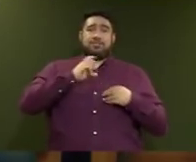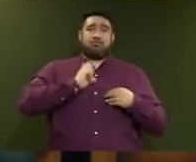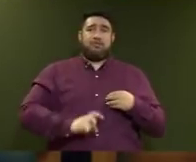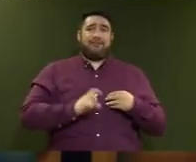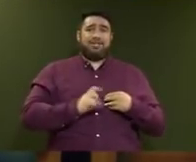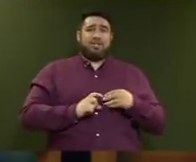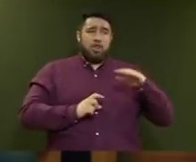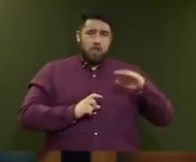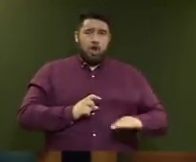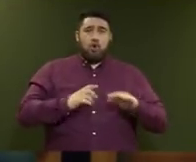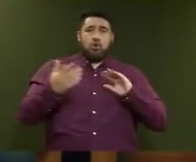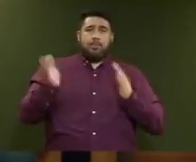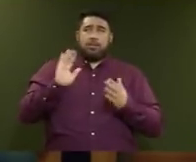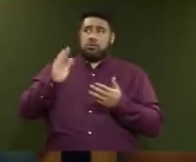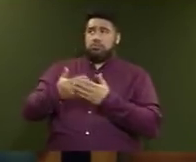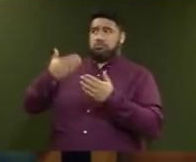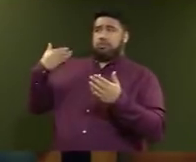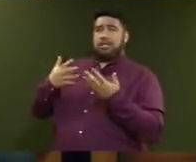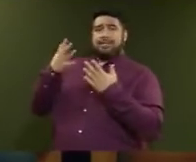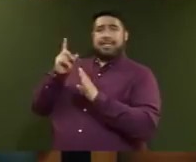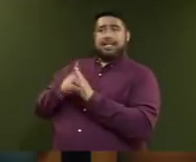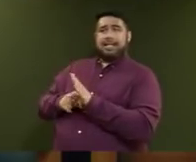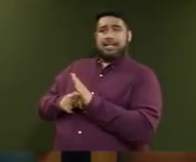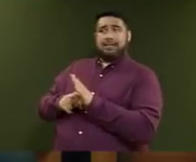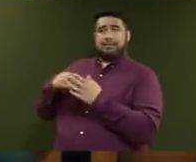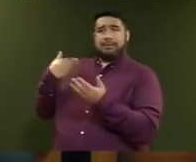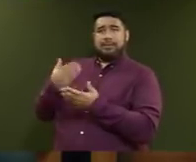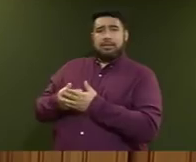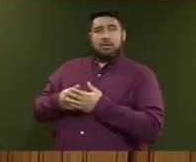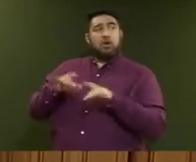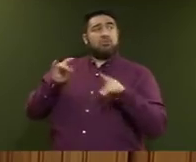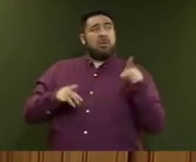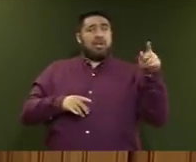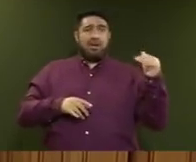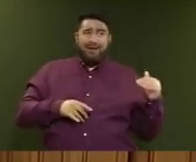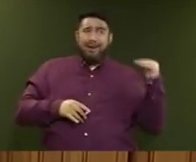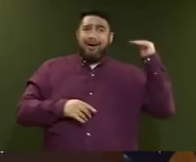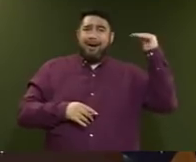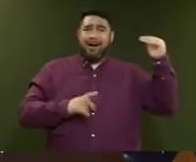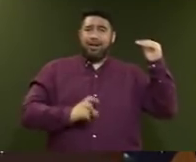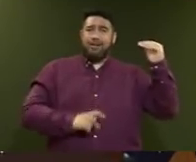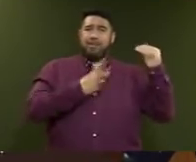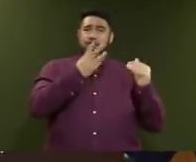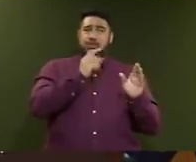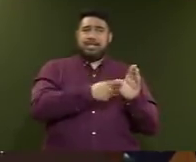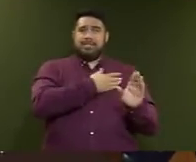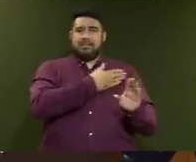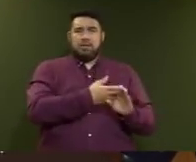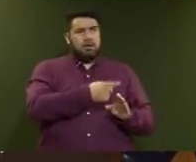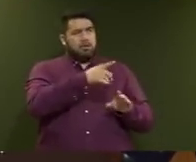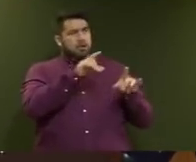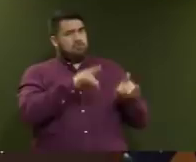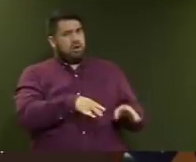financial crisis, while in Australia it's at a 30-year high? Mr Speaker, Australia's at a 30-year high and yet we're